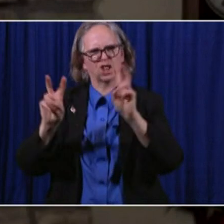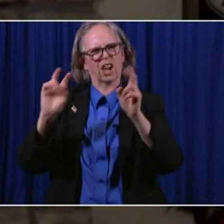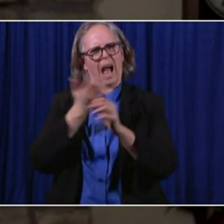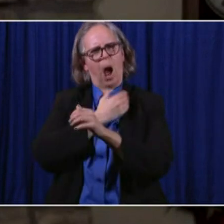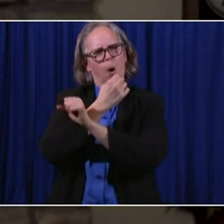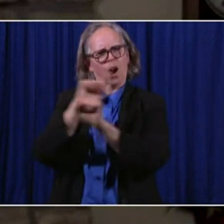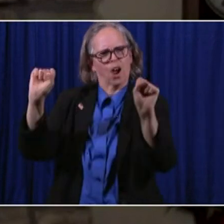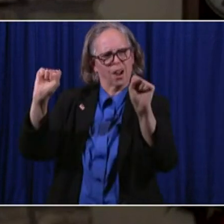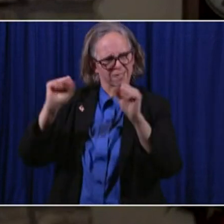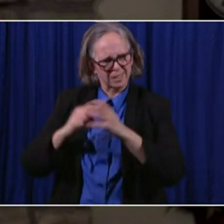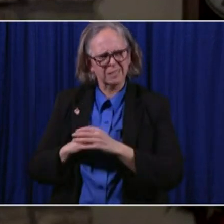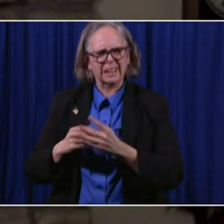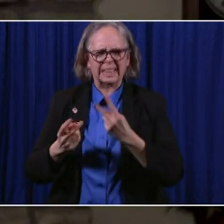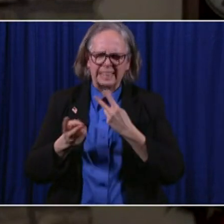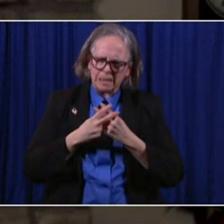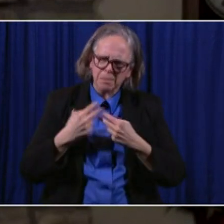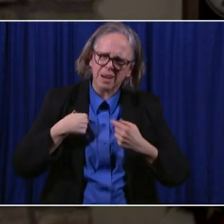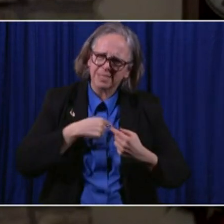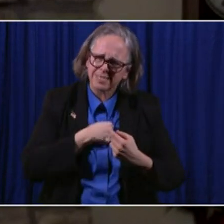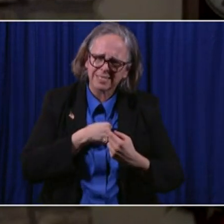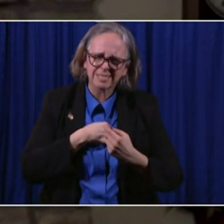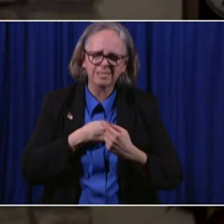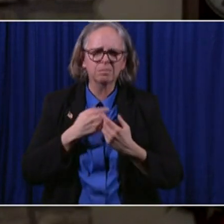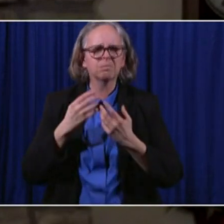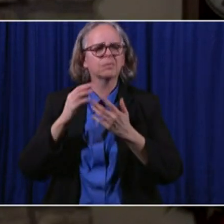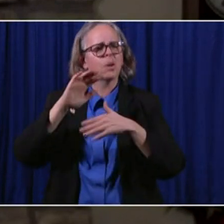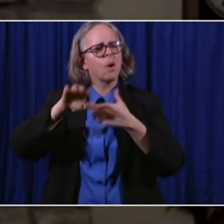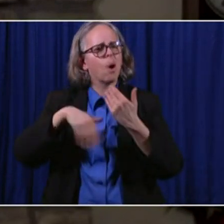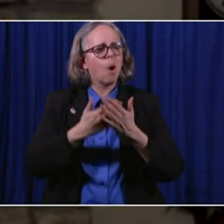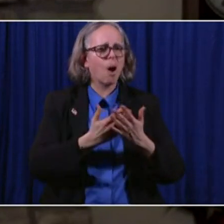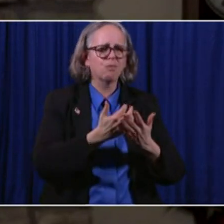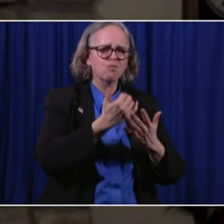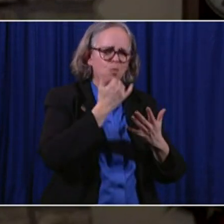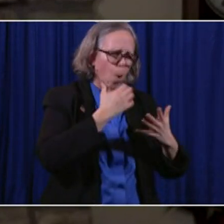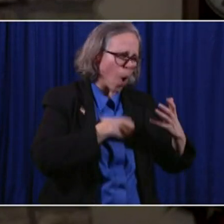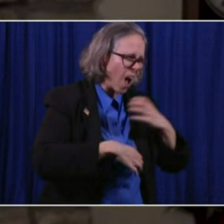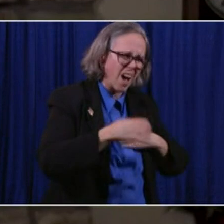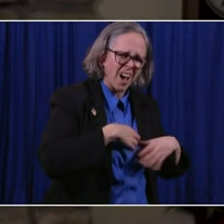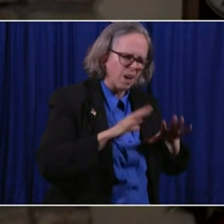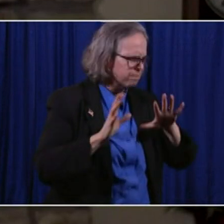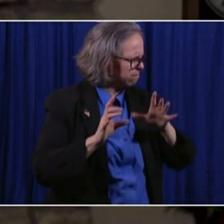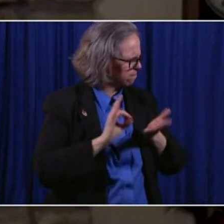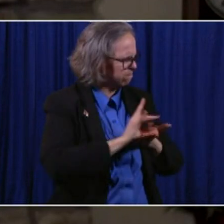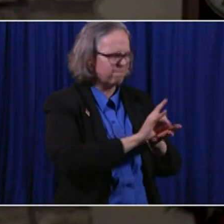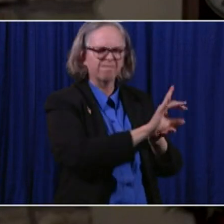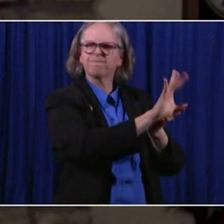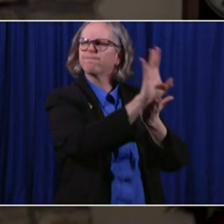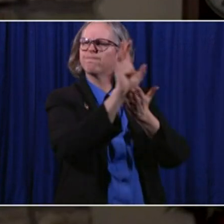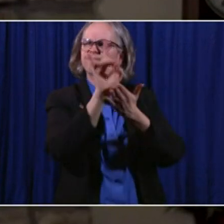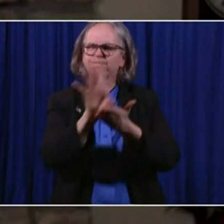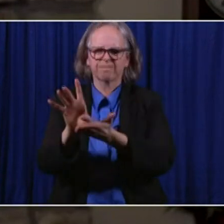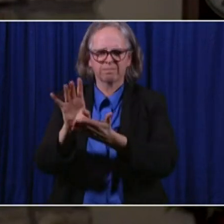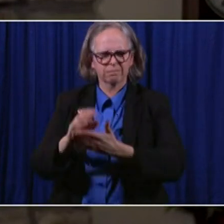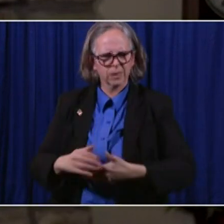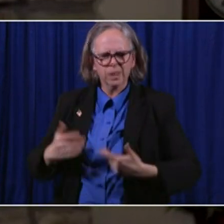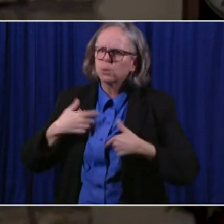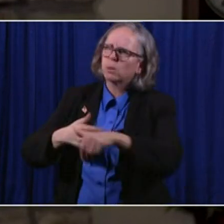Drive far from us all wrong desires, incline our hearts to do your will, and guide our feet